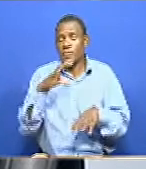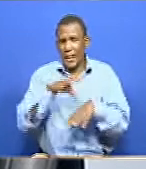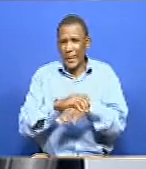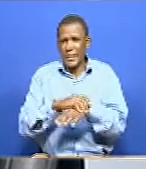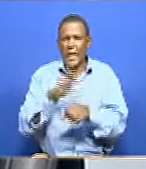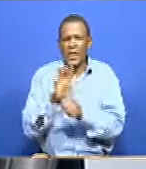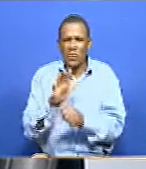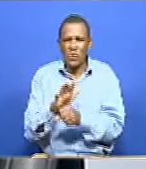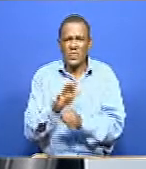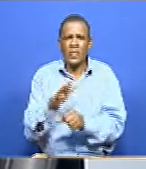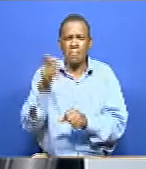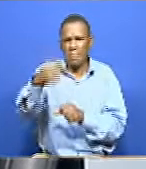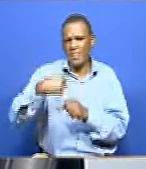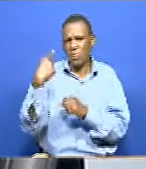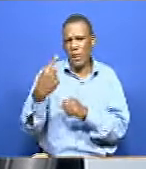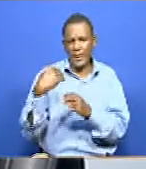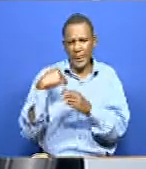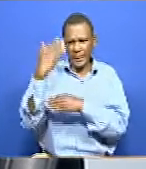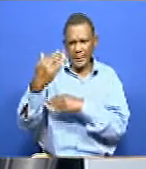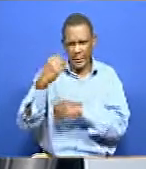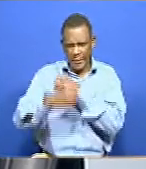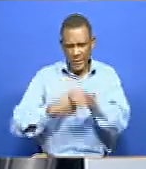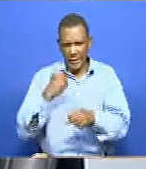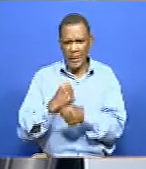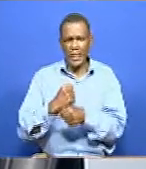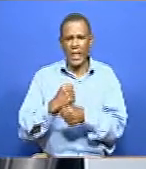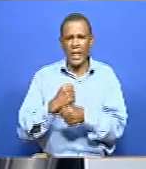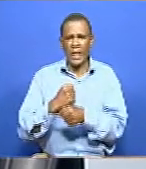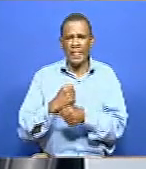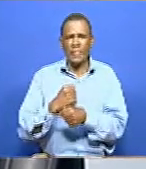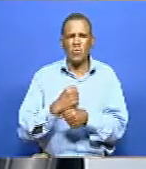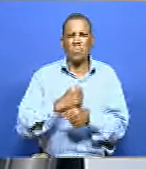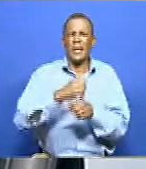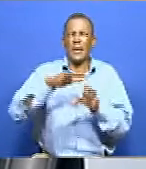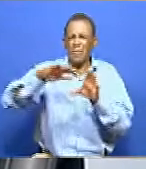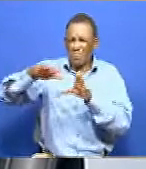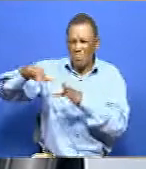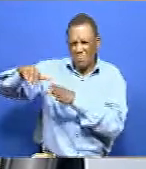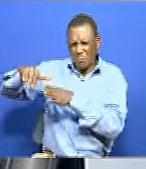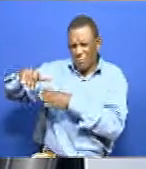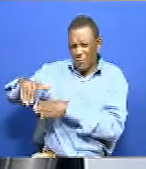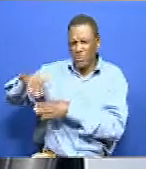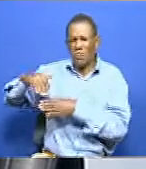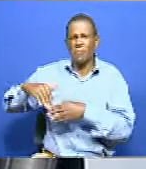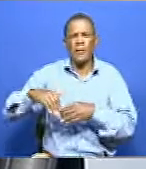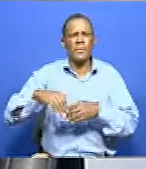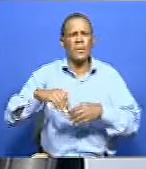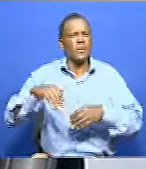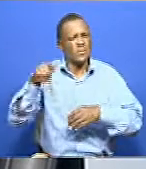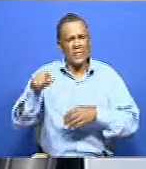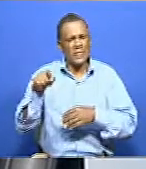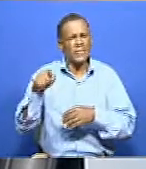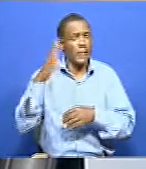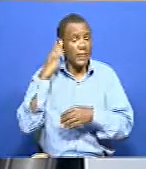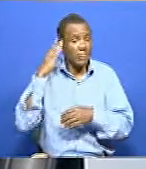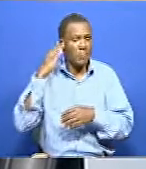of no learning? That means you have totally regressed and gone back altogether. That means likely to be worse. And something that the